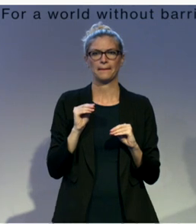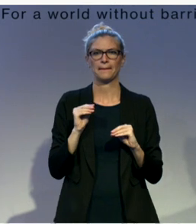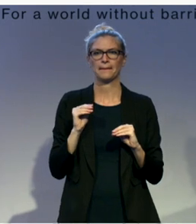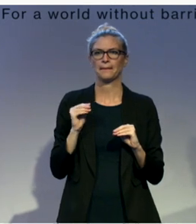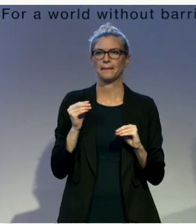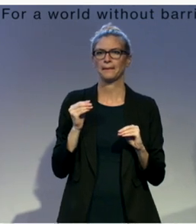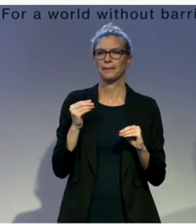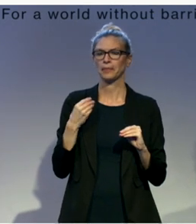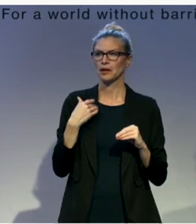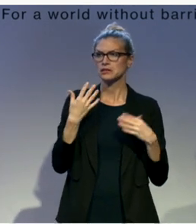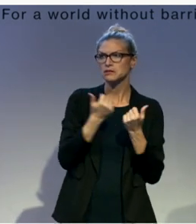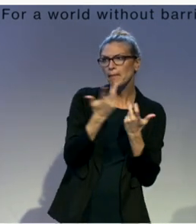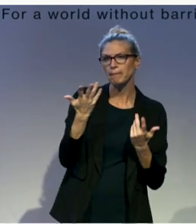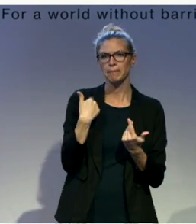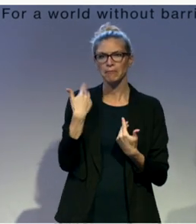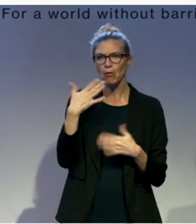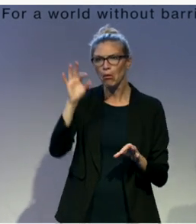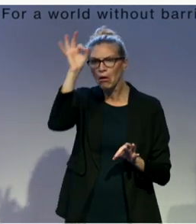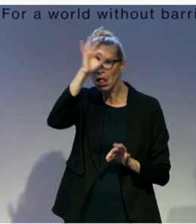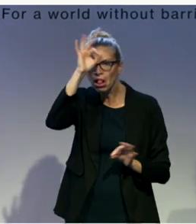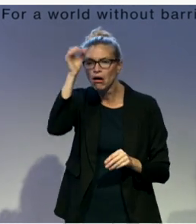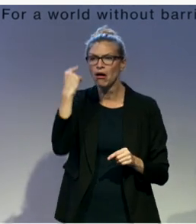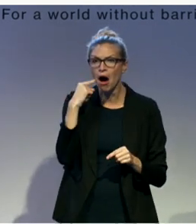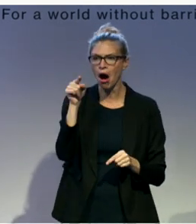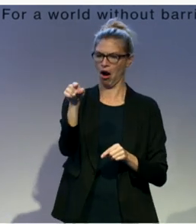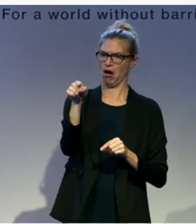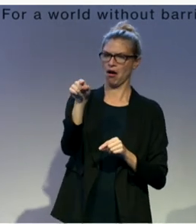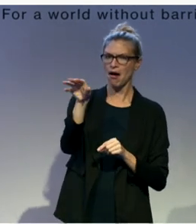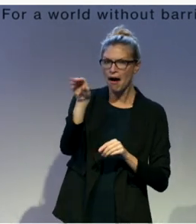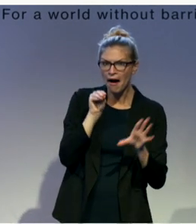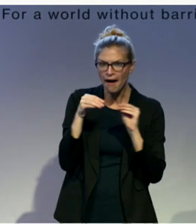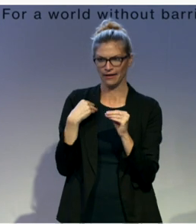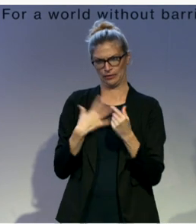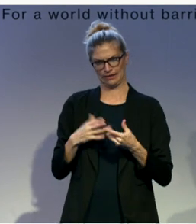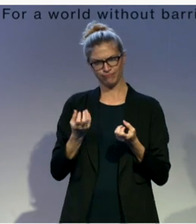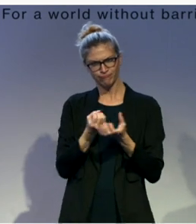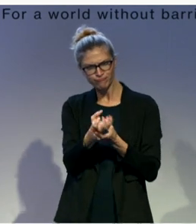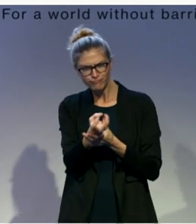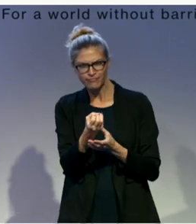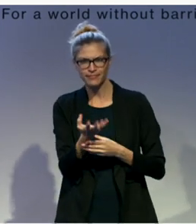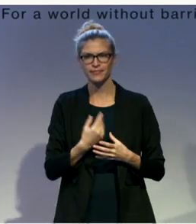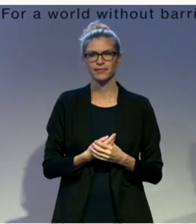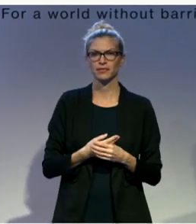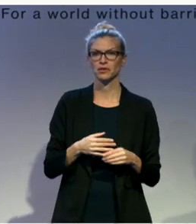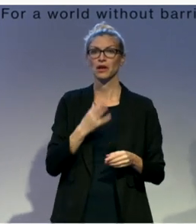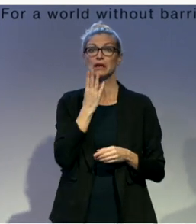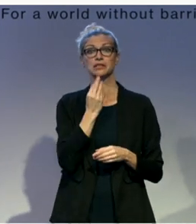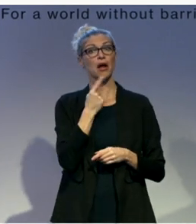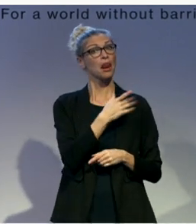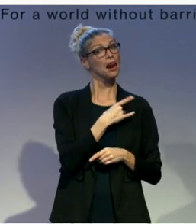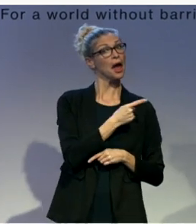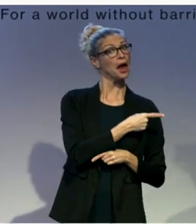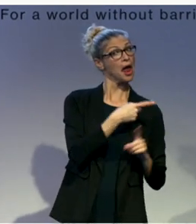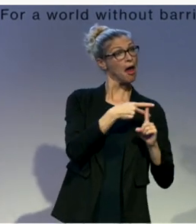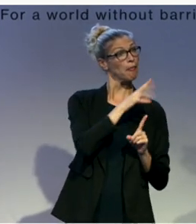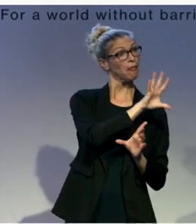language, it's not as if Israel can just take the amazing FingerTalk application and bring it to Israel, because sign language is a